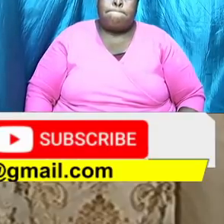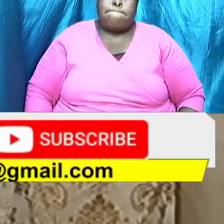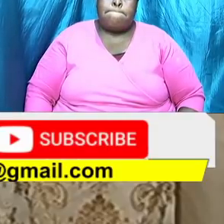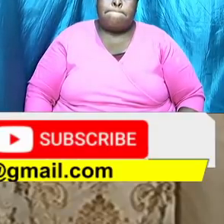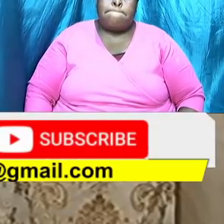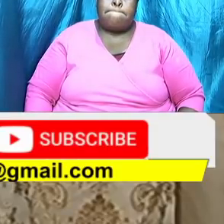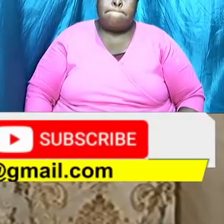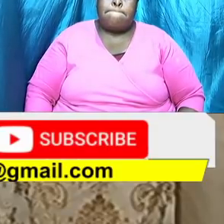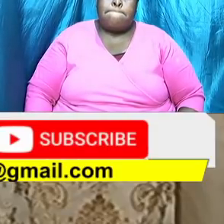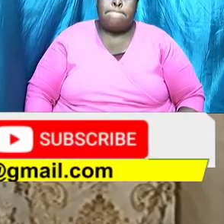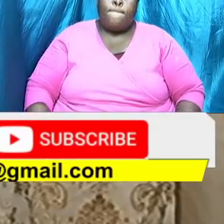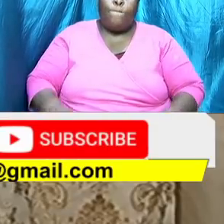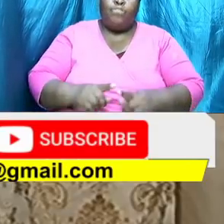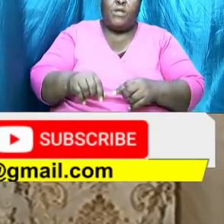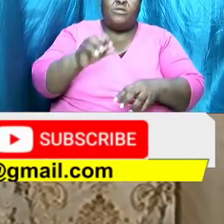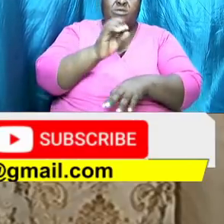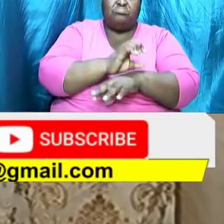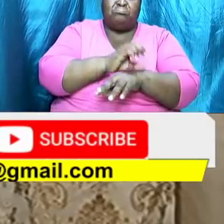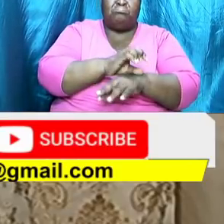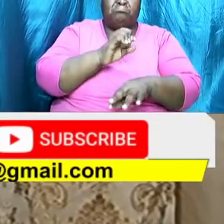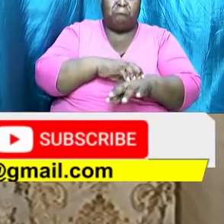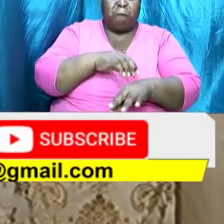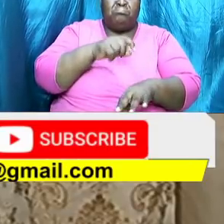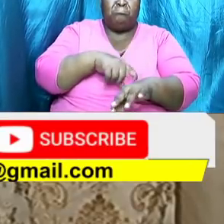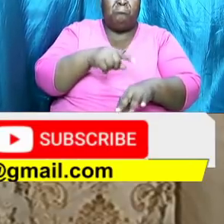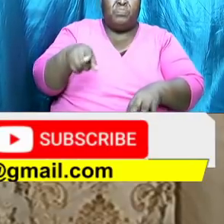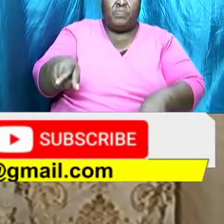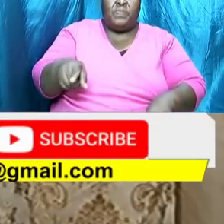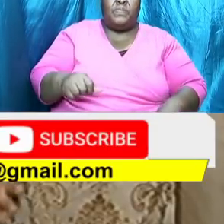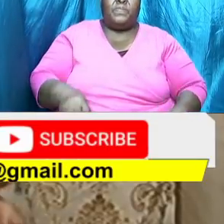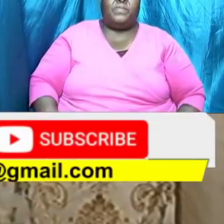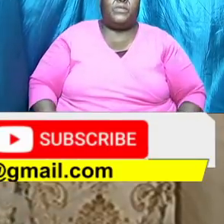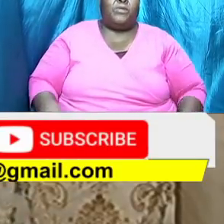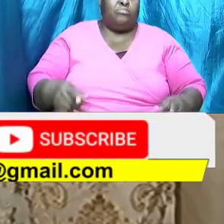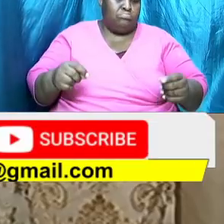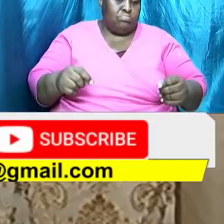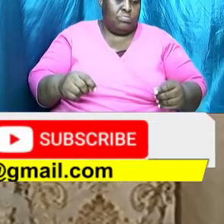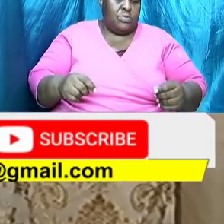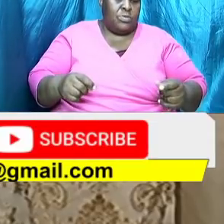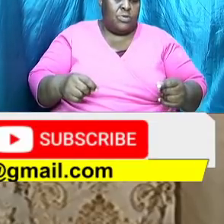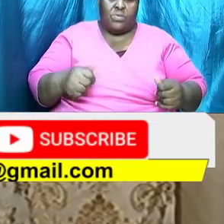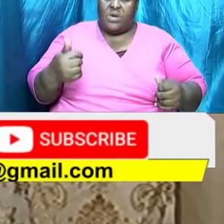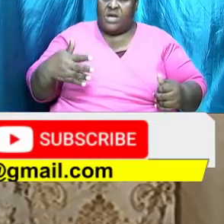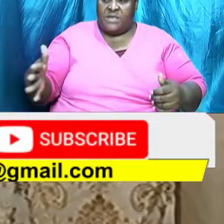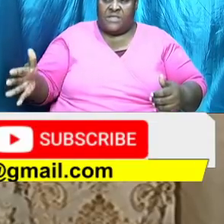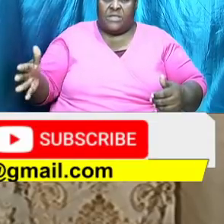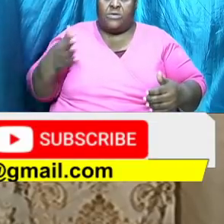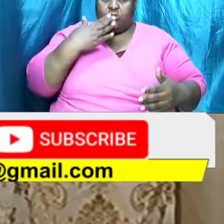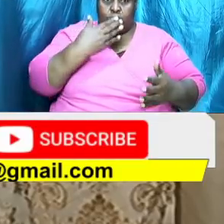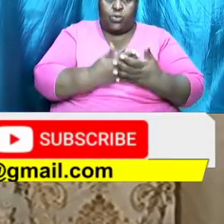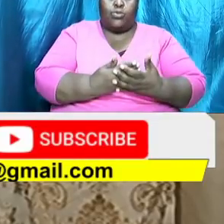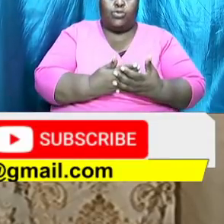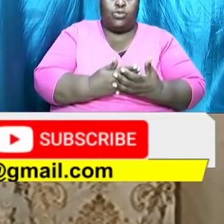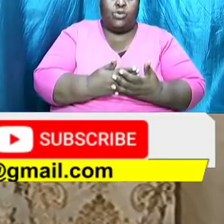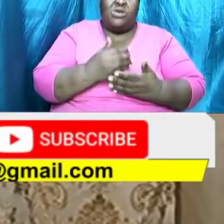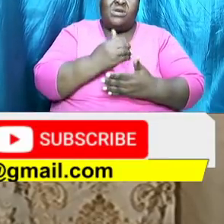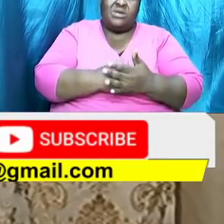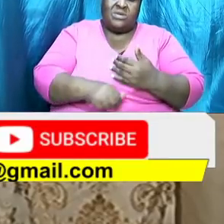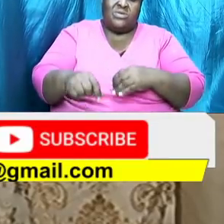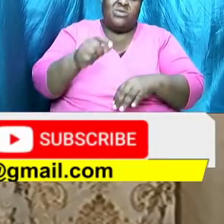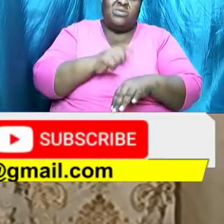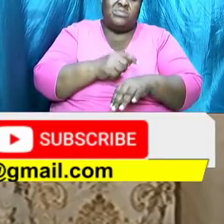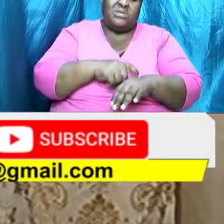the church at the time and they were doing other things good you see sometimes in relationship we pat ourselves